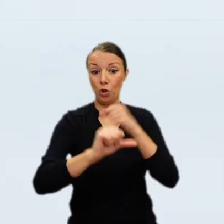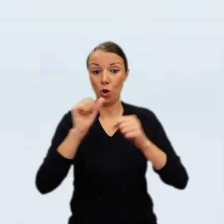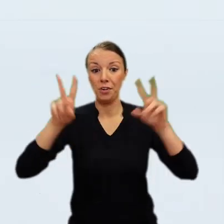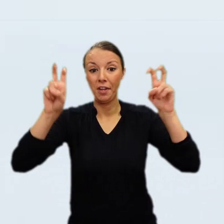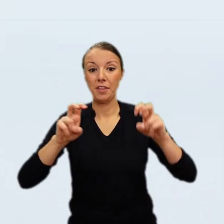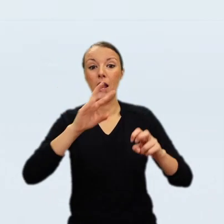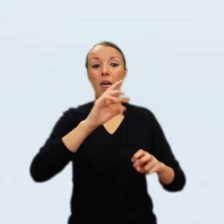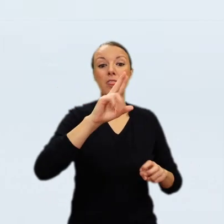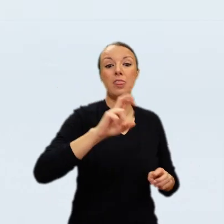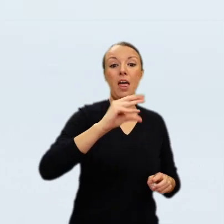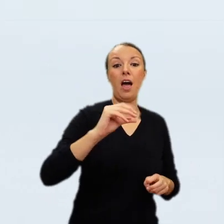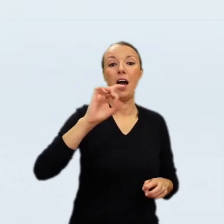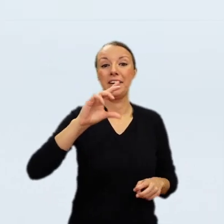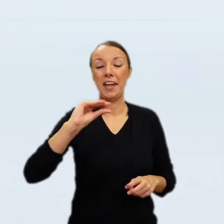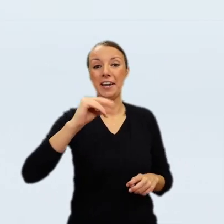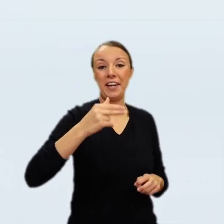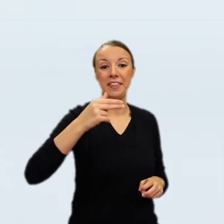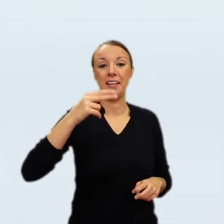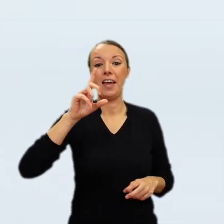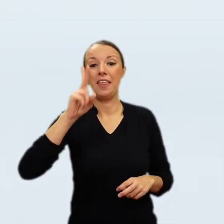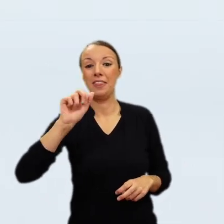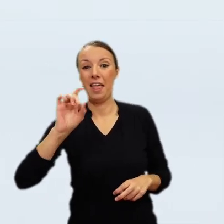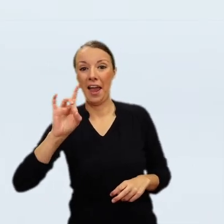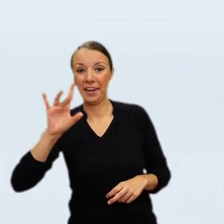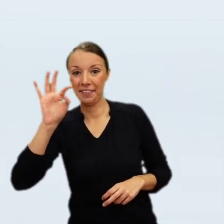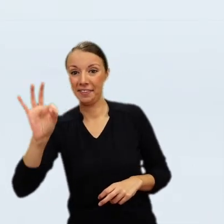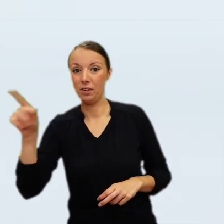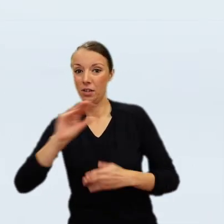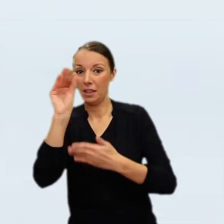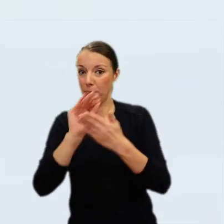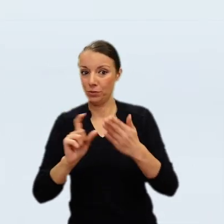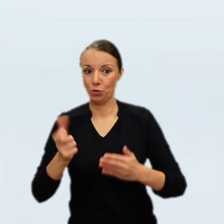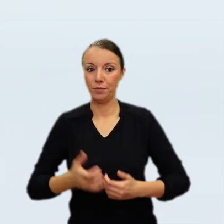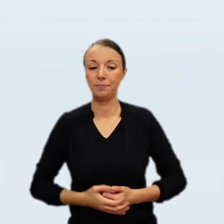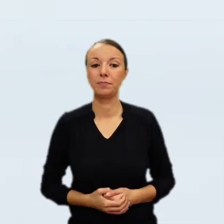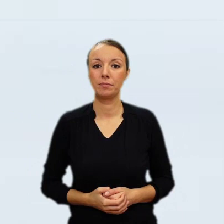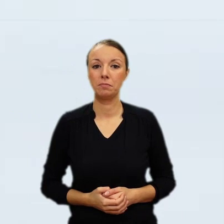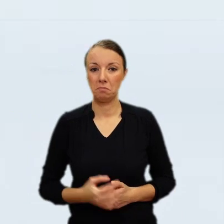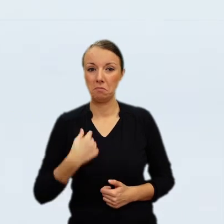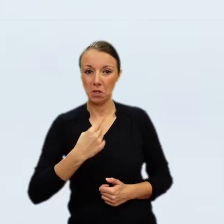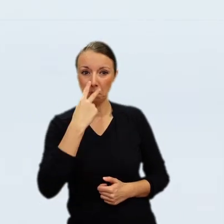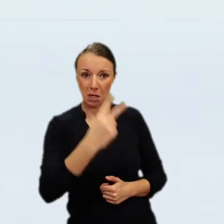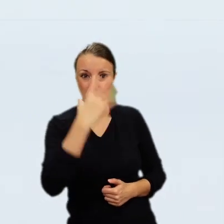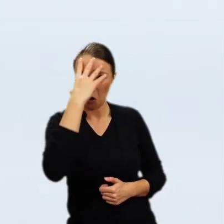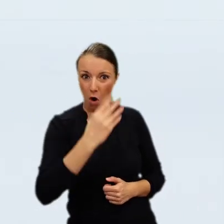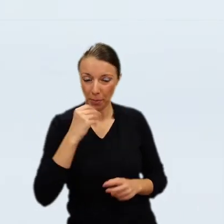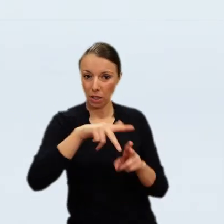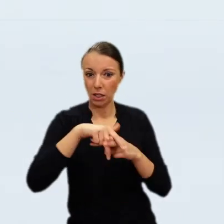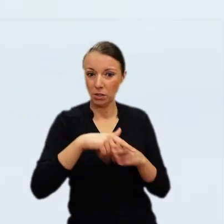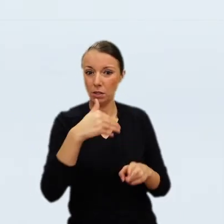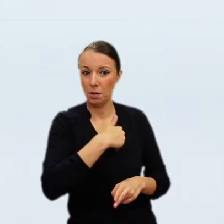which implied the glories of the past. In this context, the Rembrandt became an important model for Polish painters.